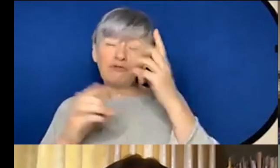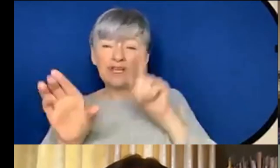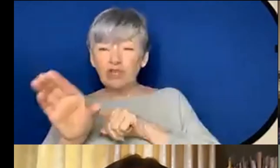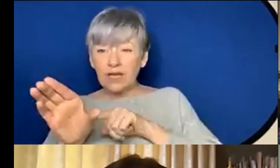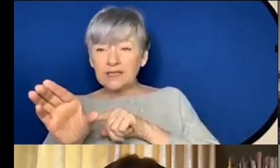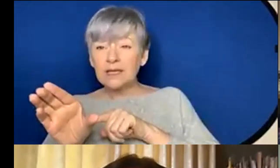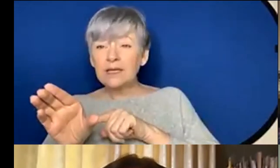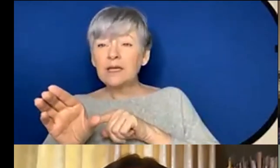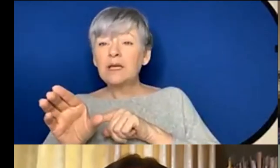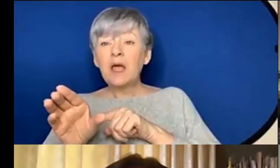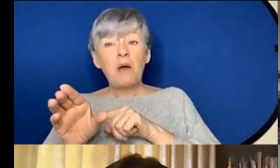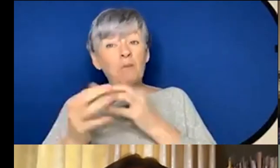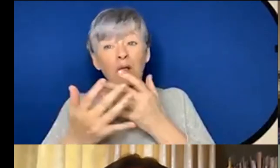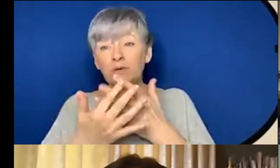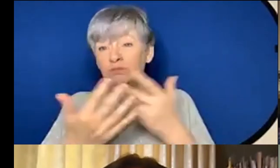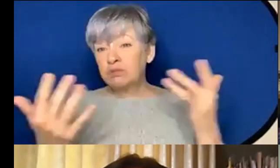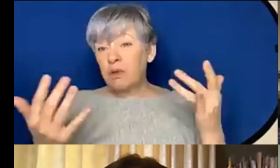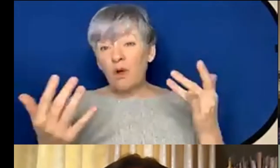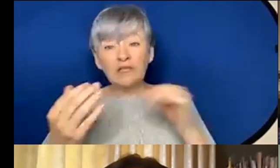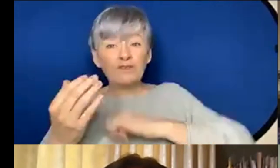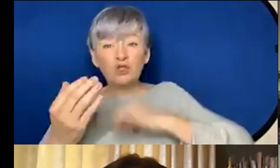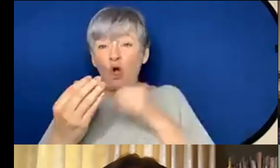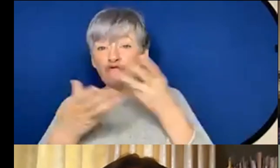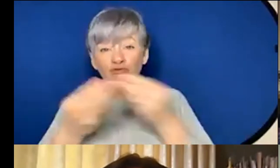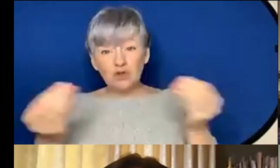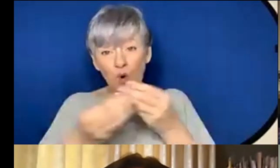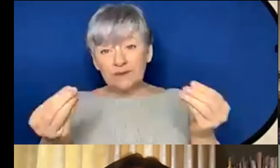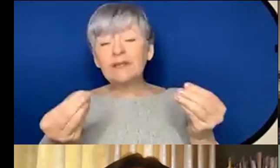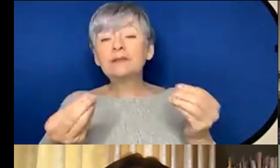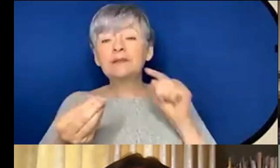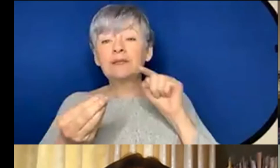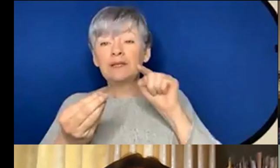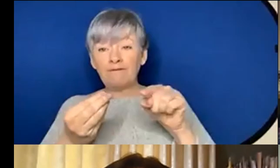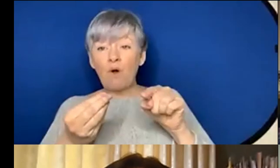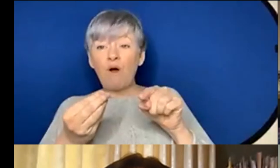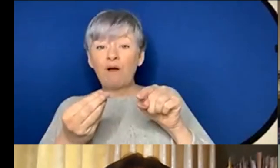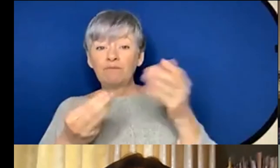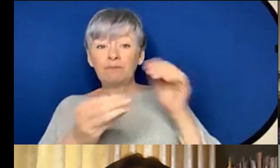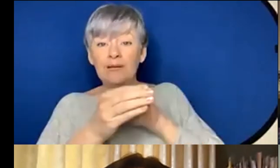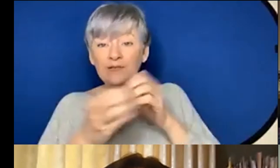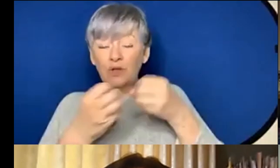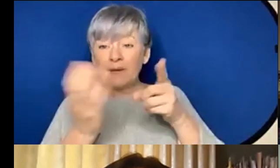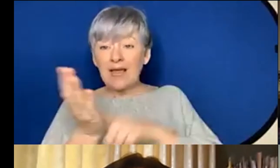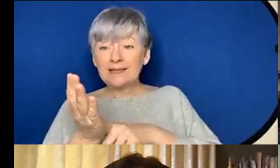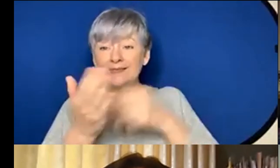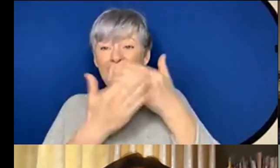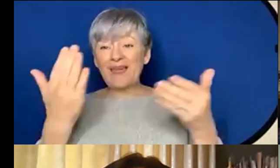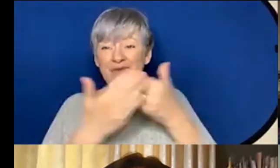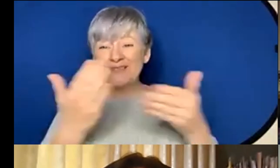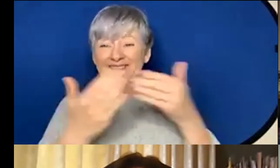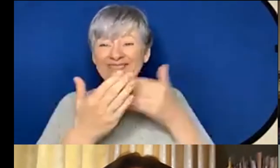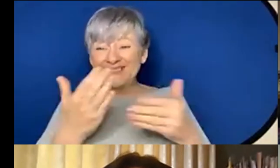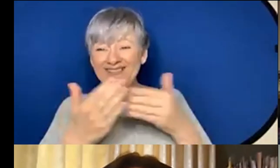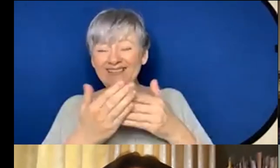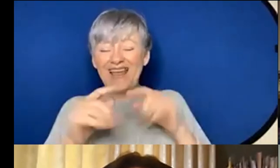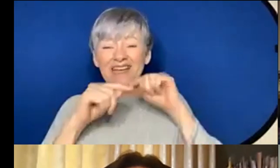but there's there's of um Scotland resources especially for actually getting into BSL and learning it and I'm sure Karen who's up there will be able